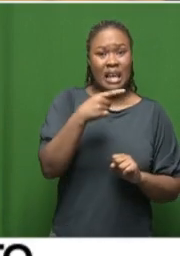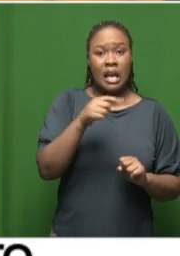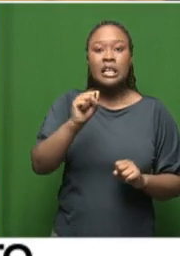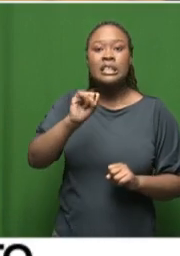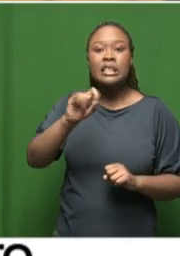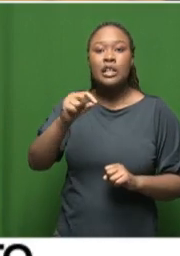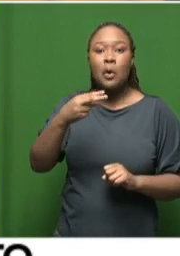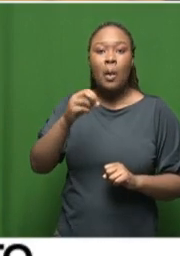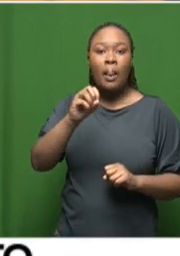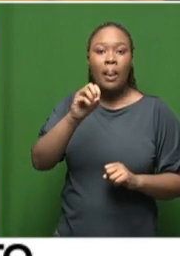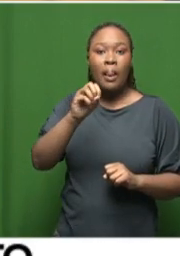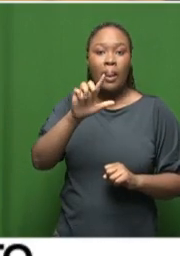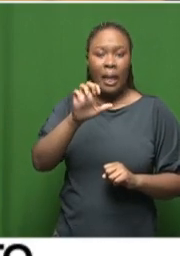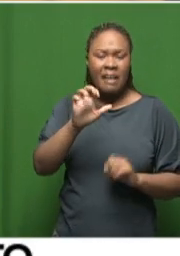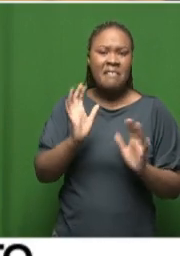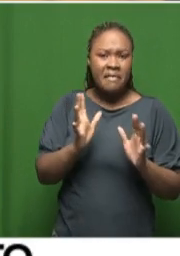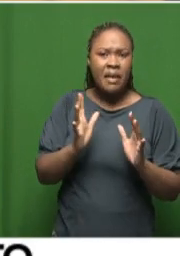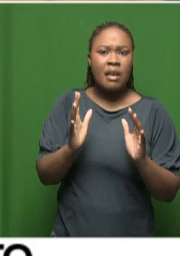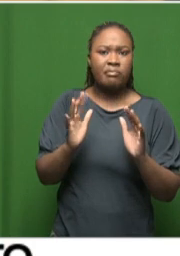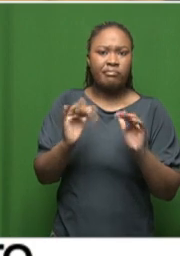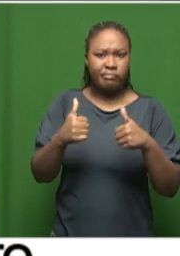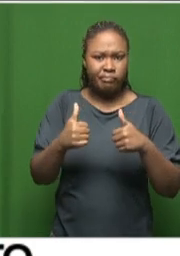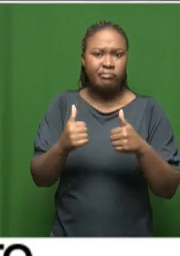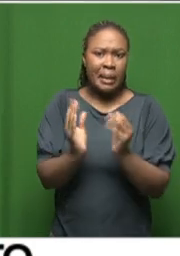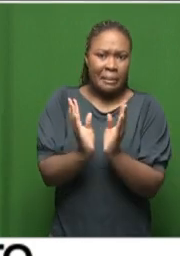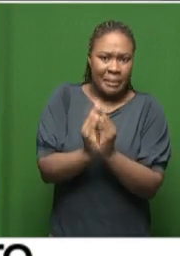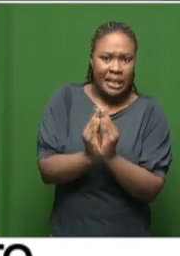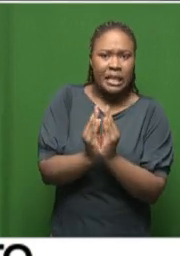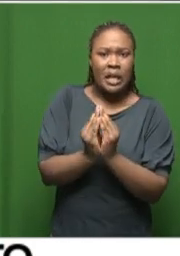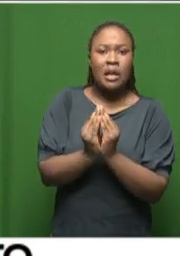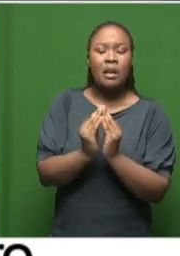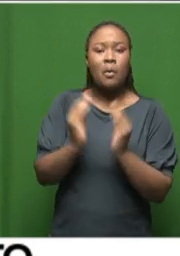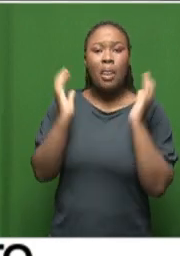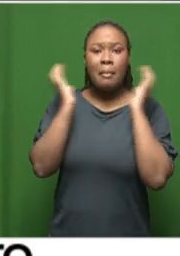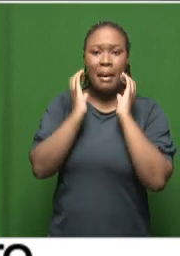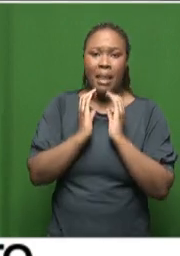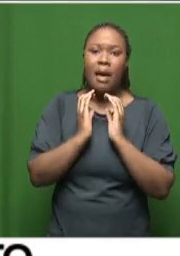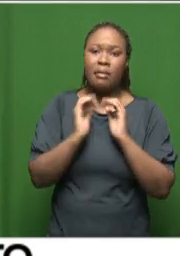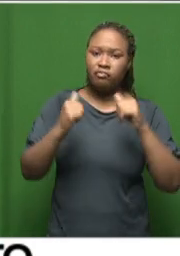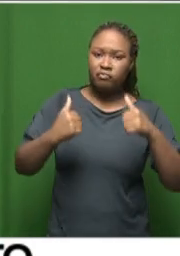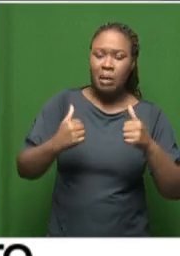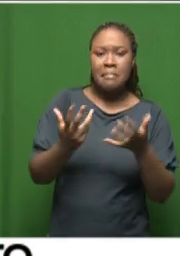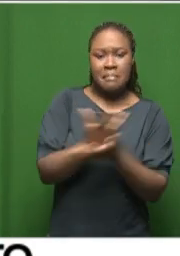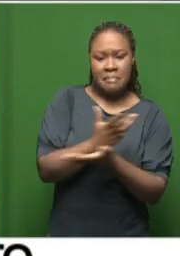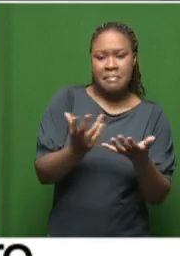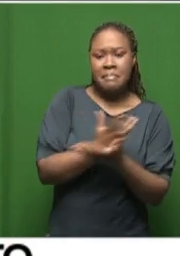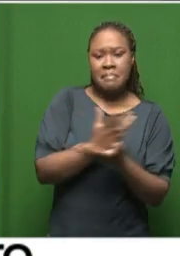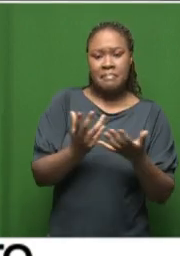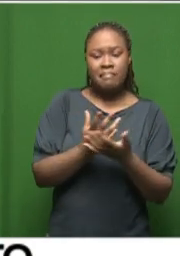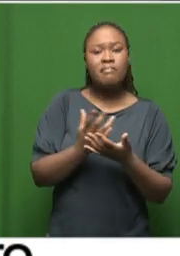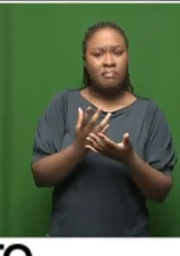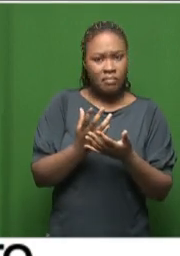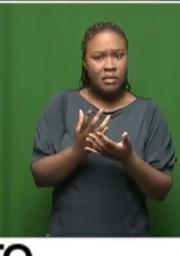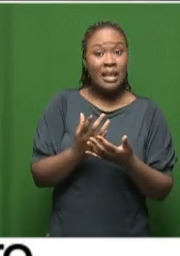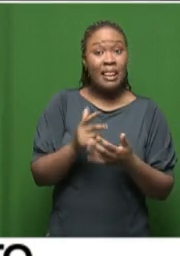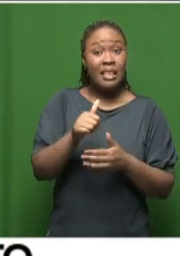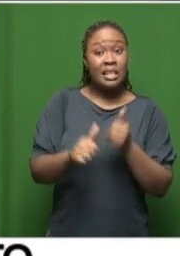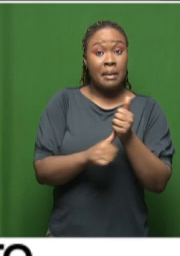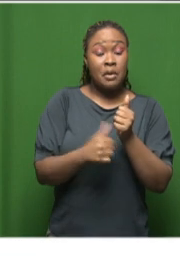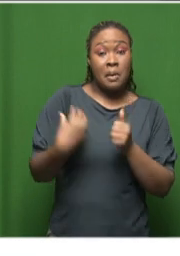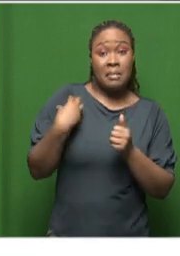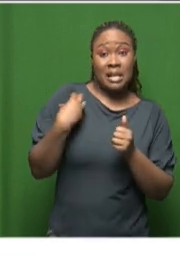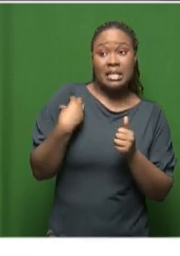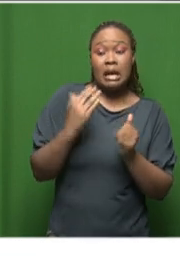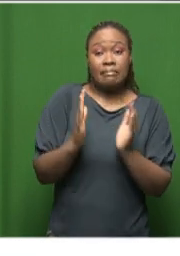Julius Malema. The National Commissioner confirms that he met with Mr. Julius Malema. The Deputy Minister requested General